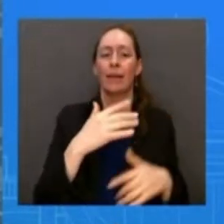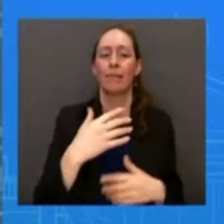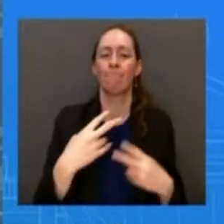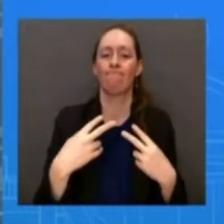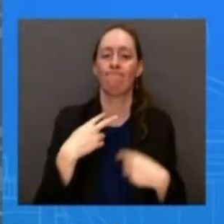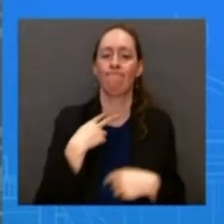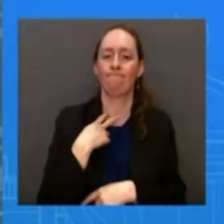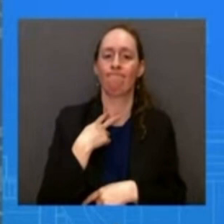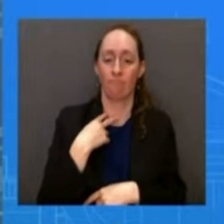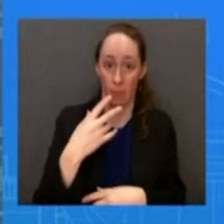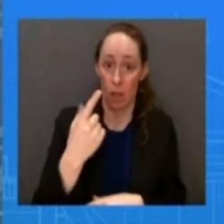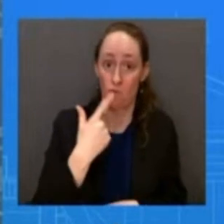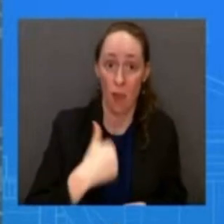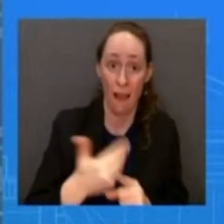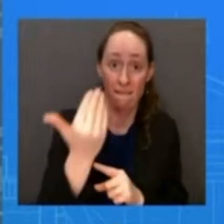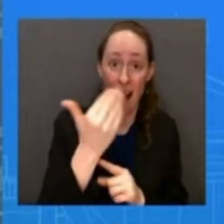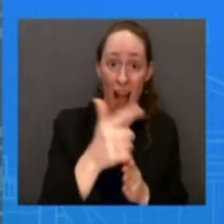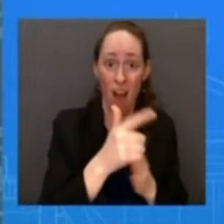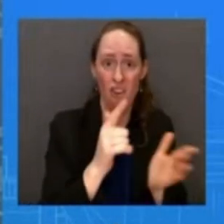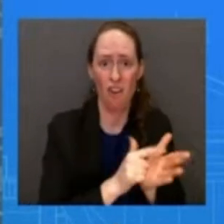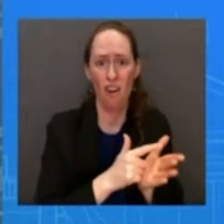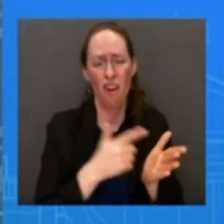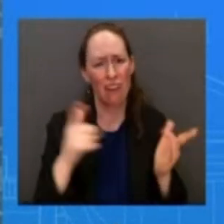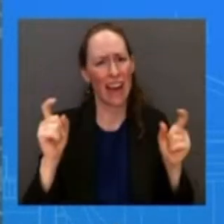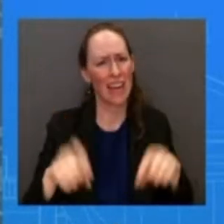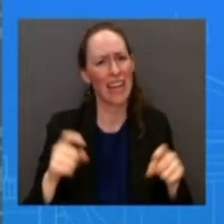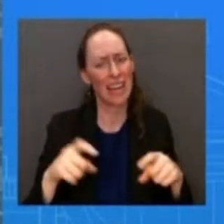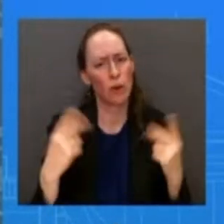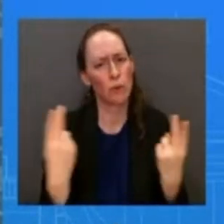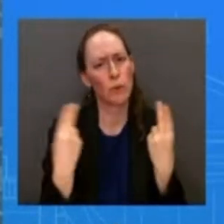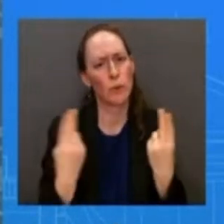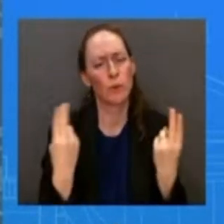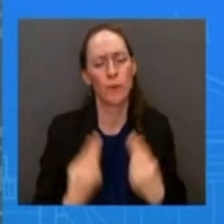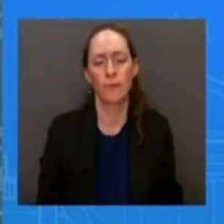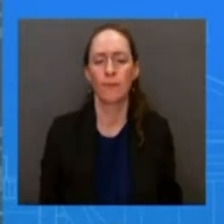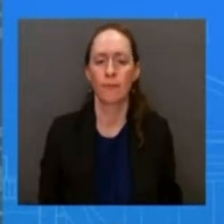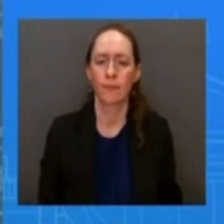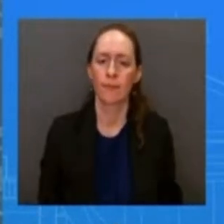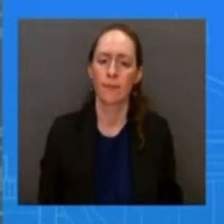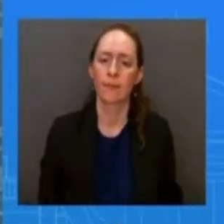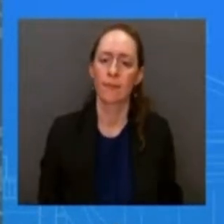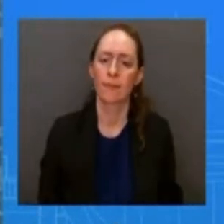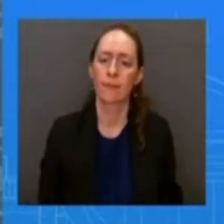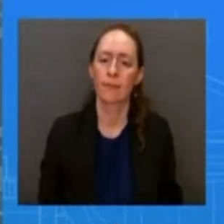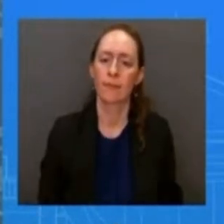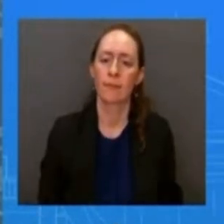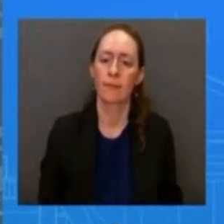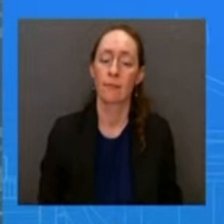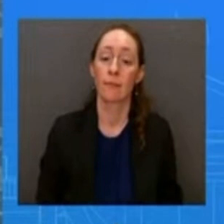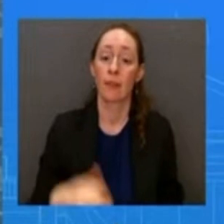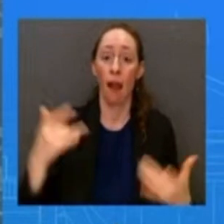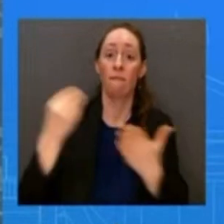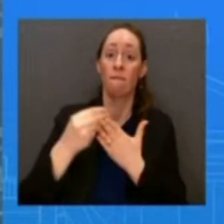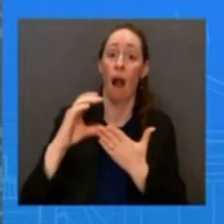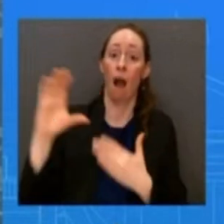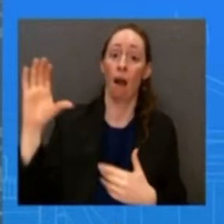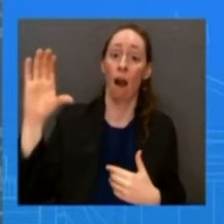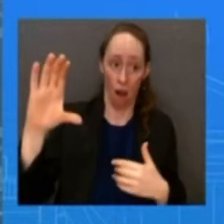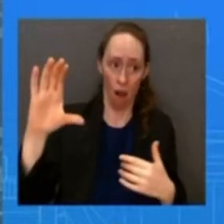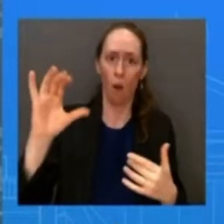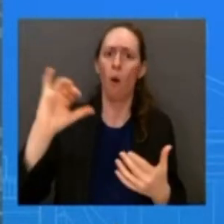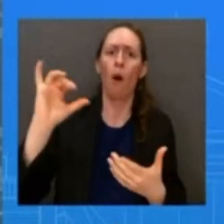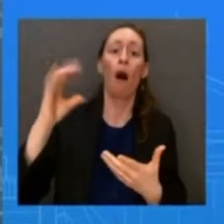effectively today's announcement also gives states funding to educate the public about extreme risk